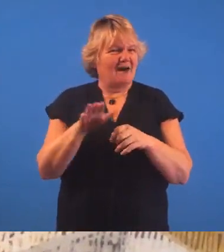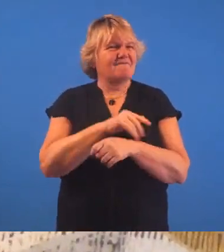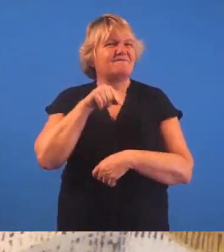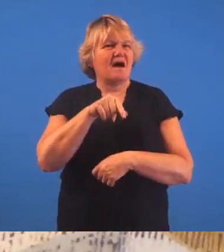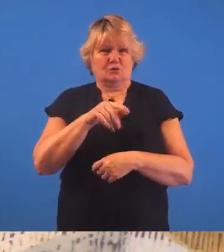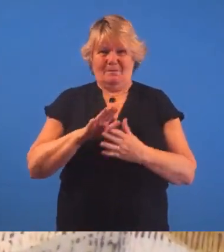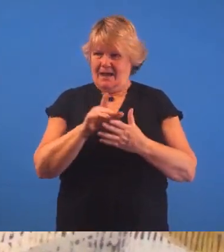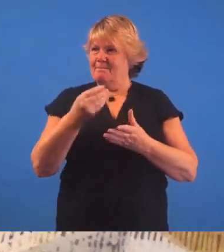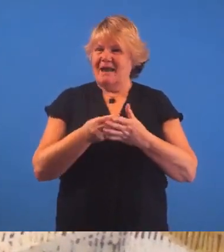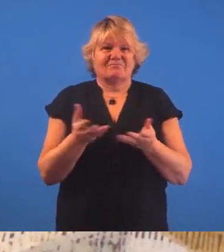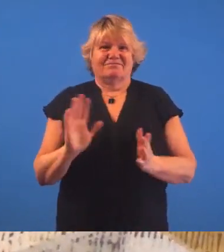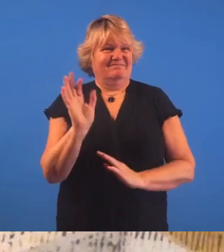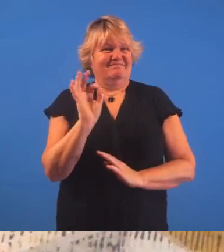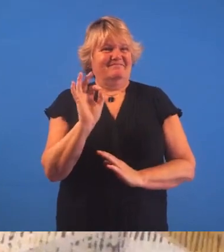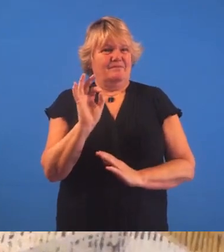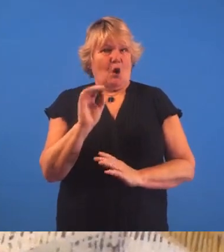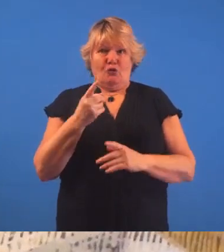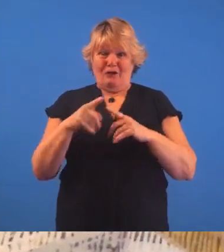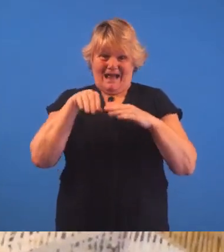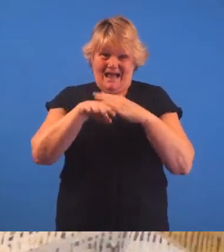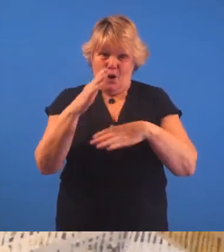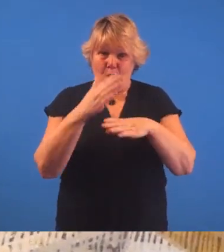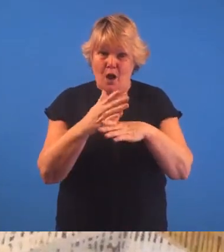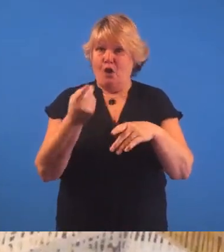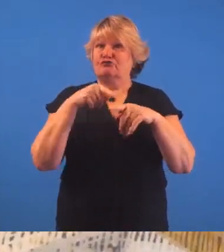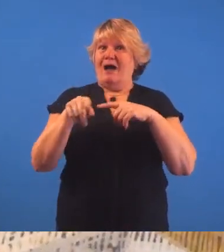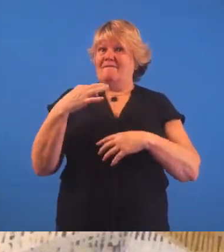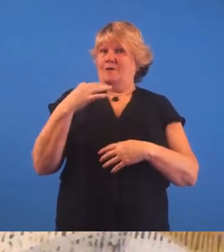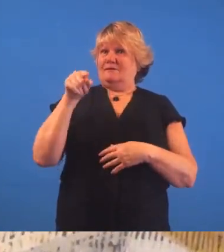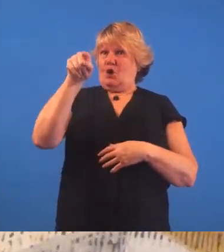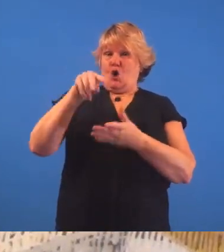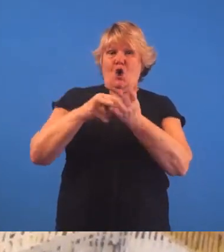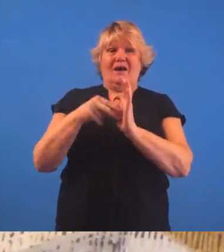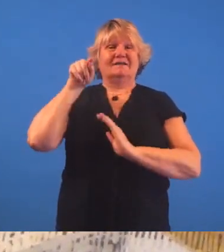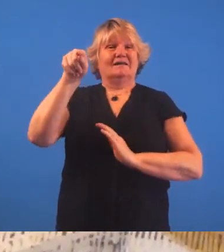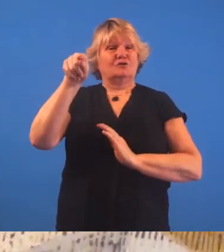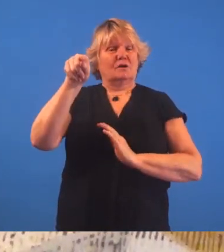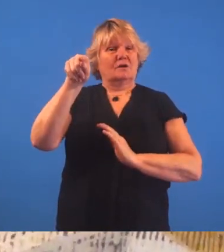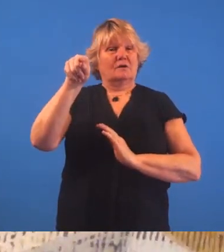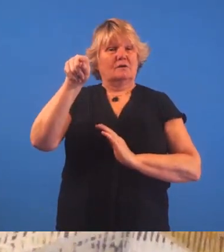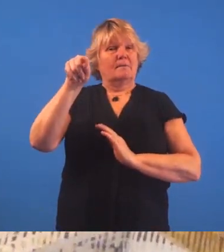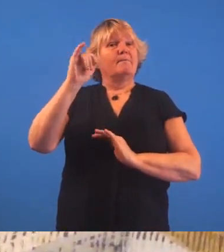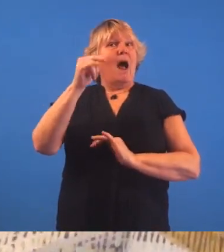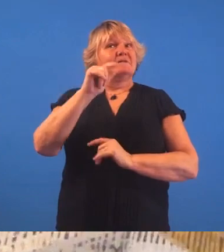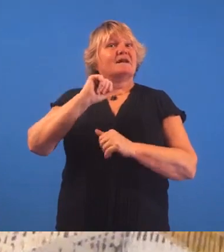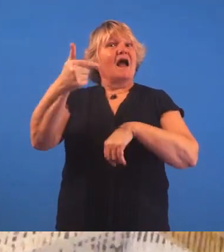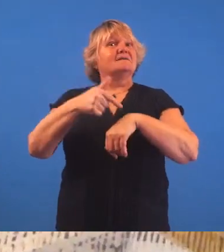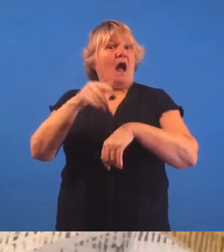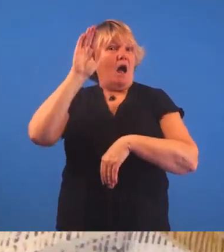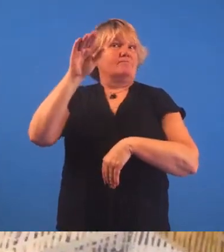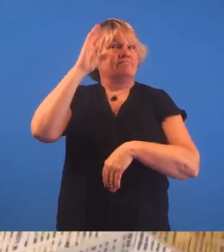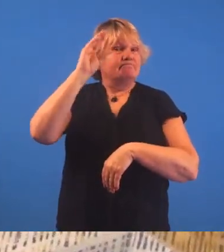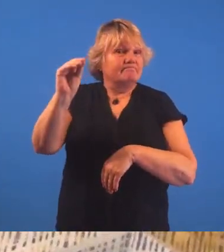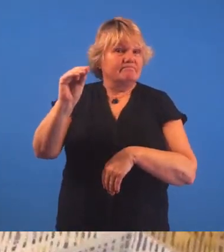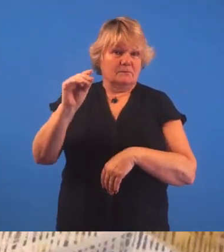so you're left out of pocket trying to get into work or trying to volunteer for an organisation and perhaps